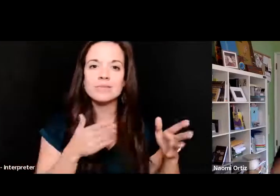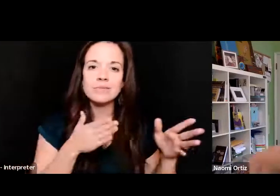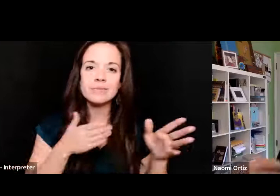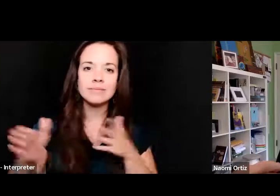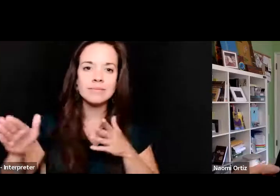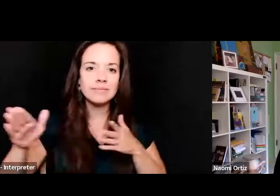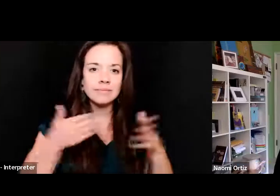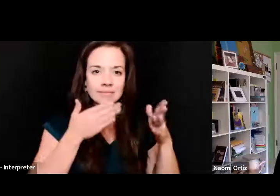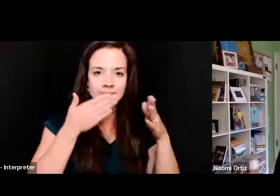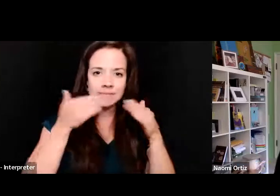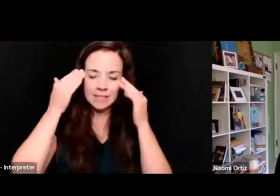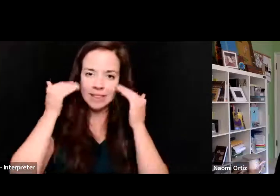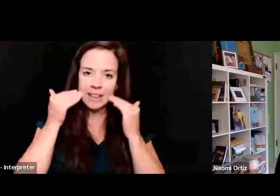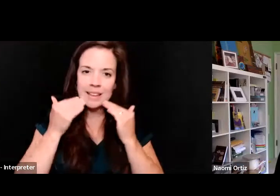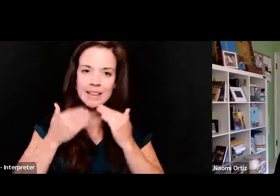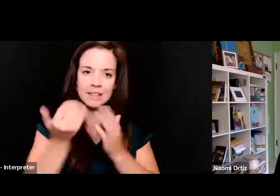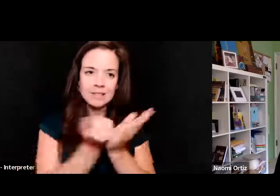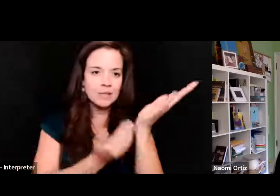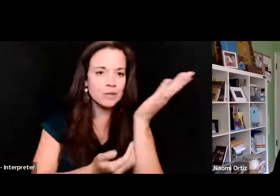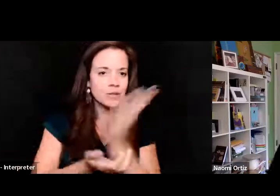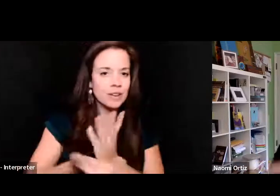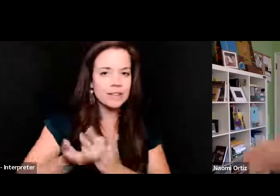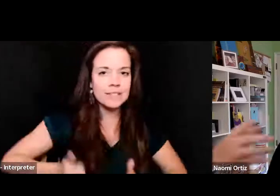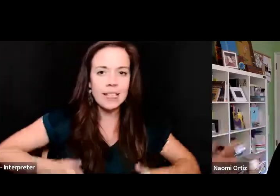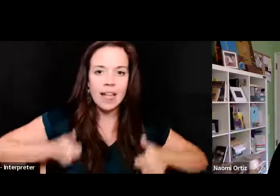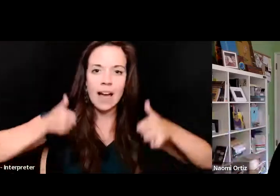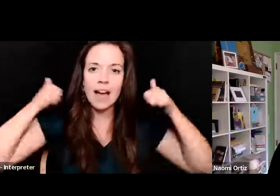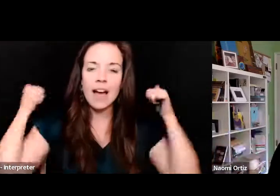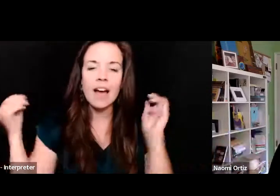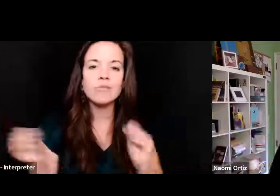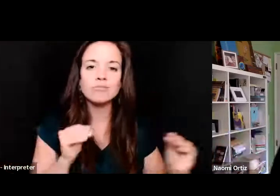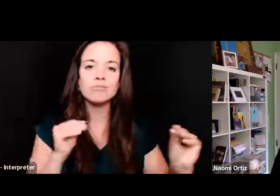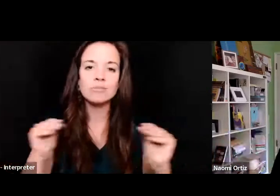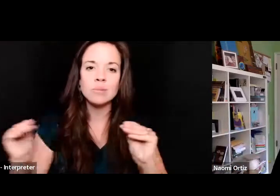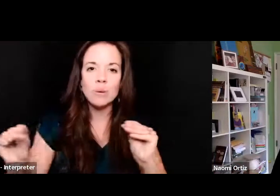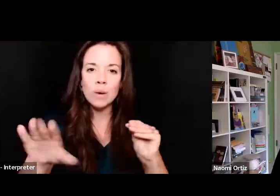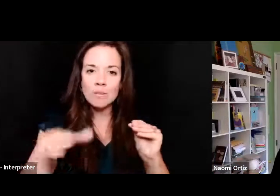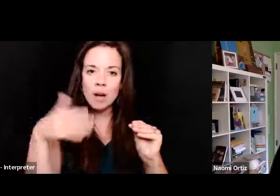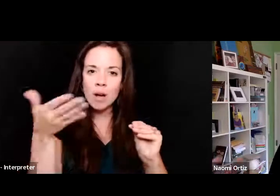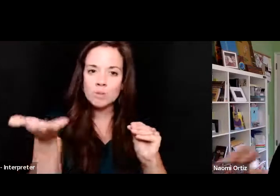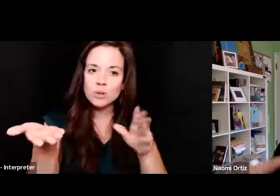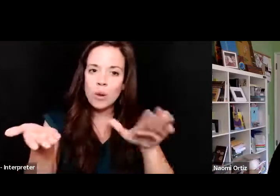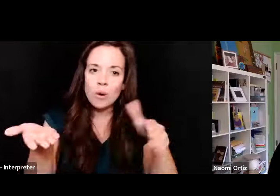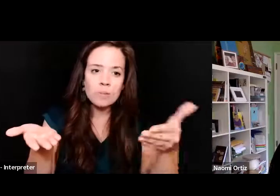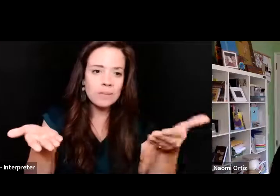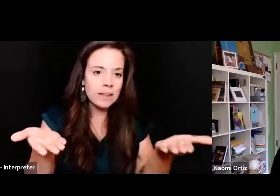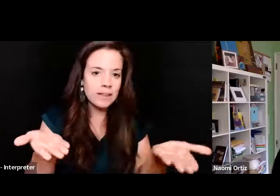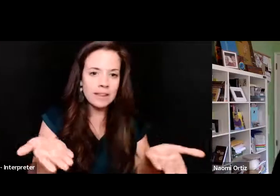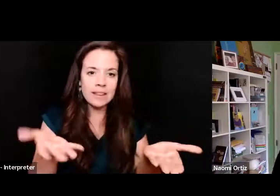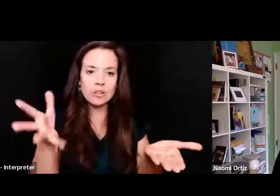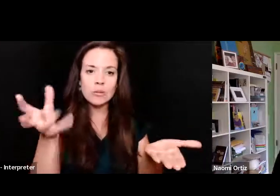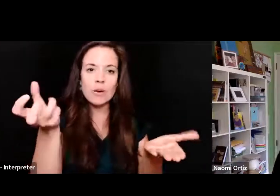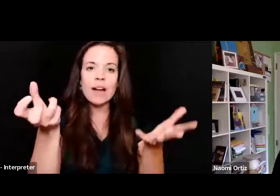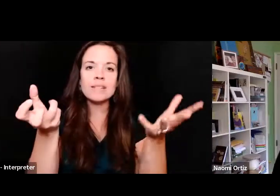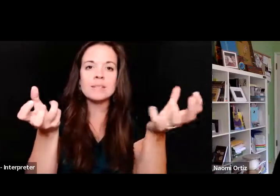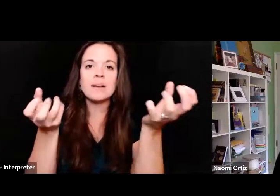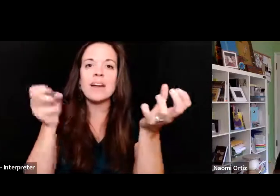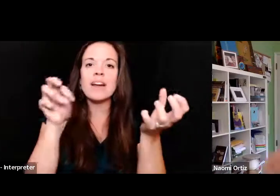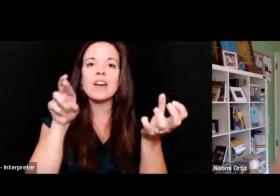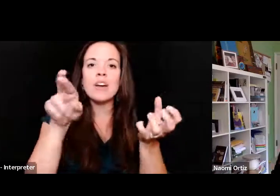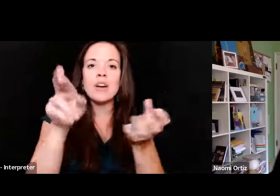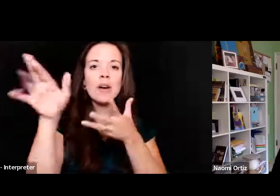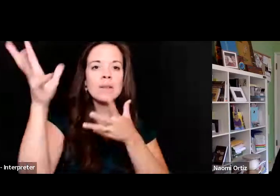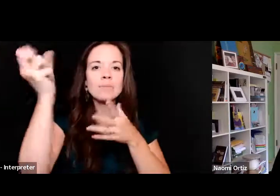hips, wrists alive. With palms open, grasp air abundant from sky.